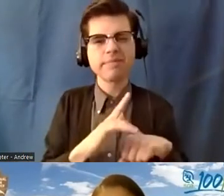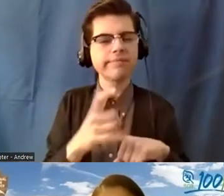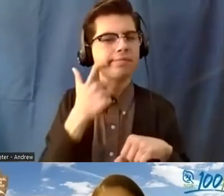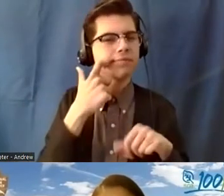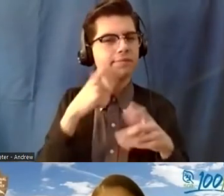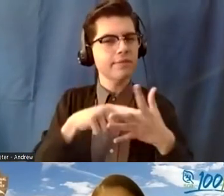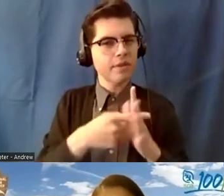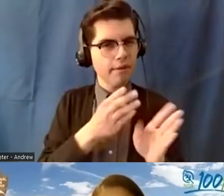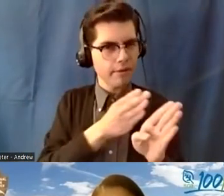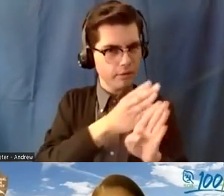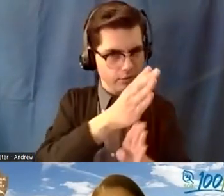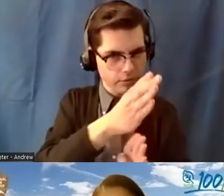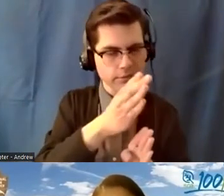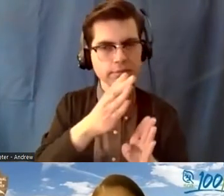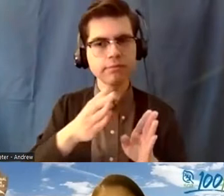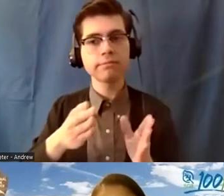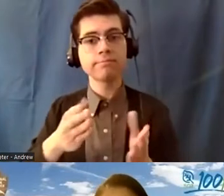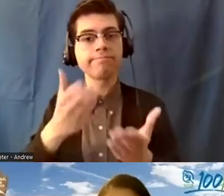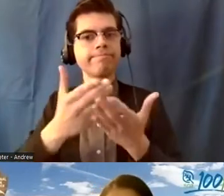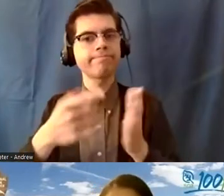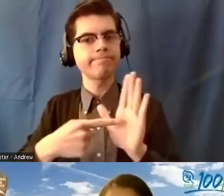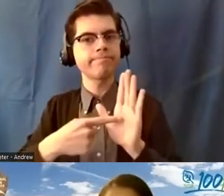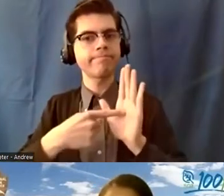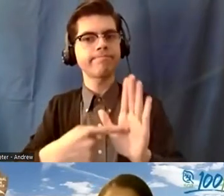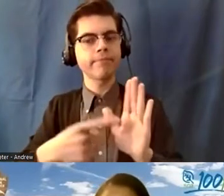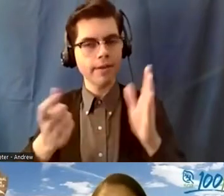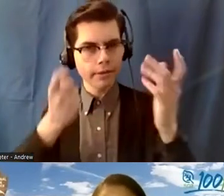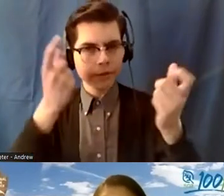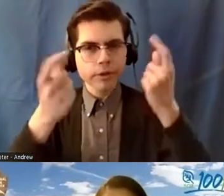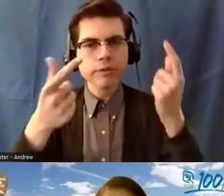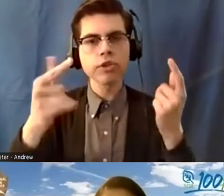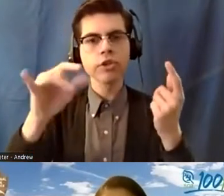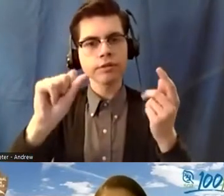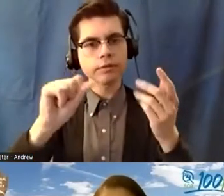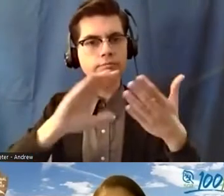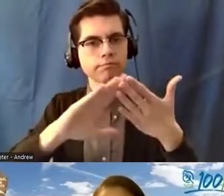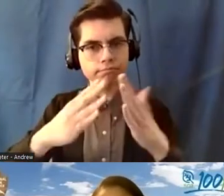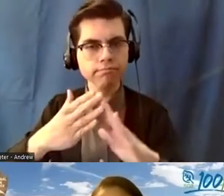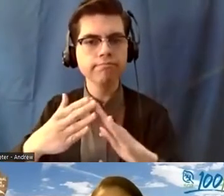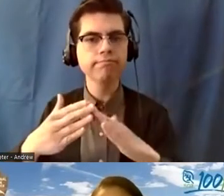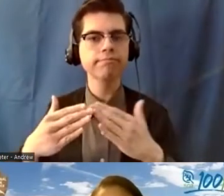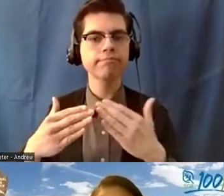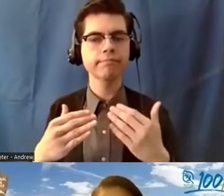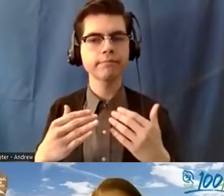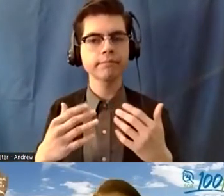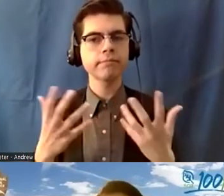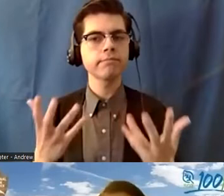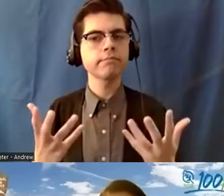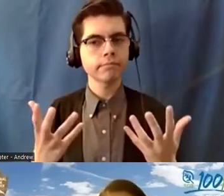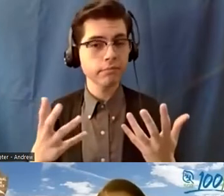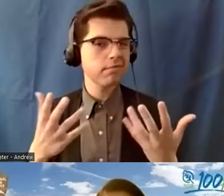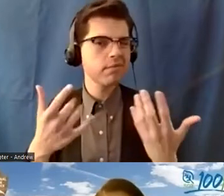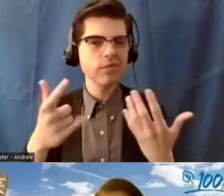and demonstrate an understanding of the GIS community and GIS